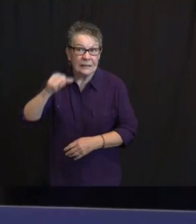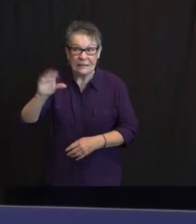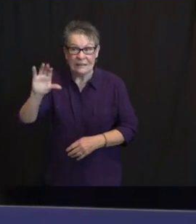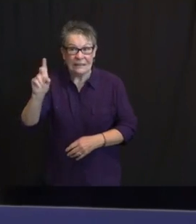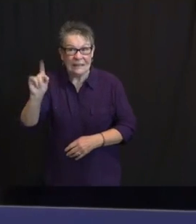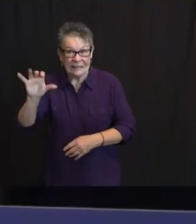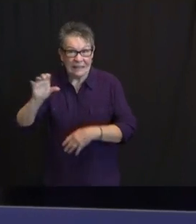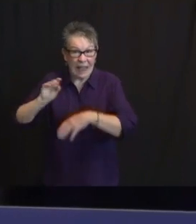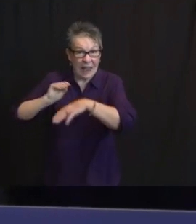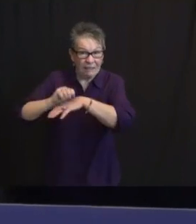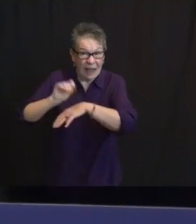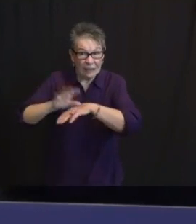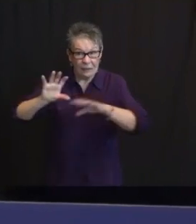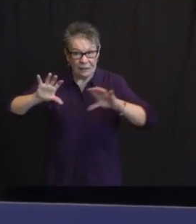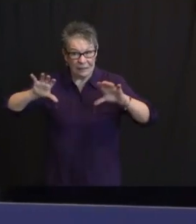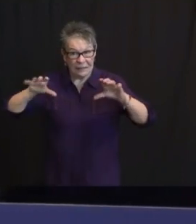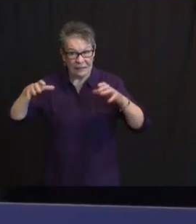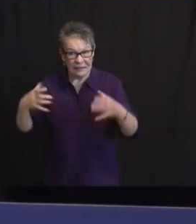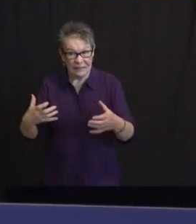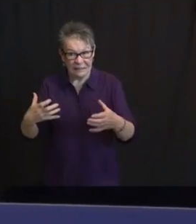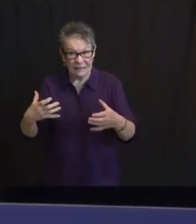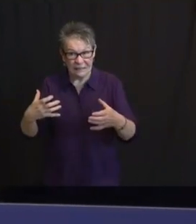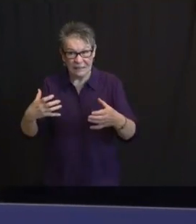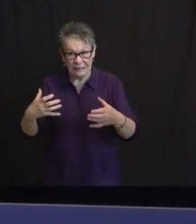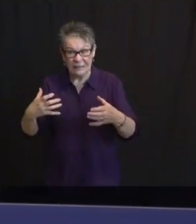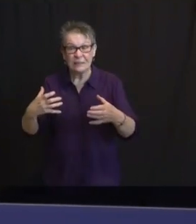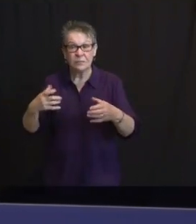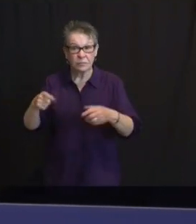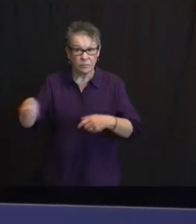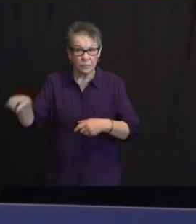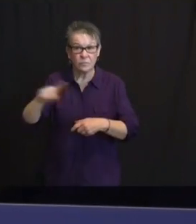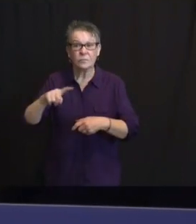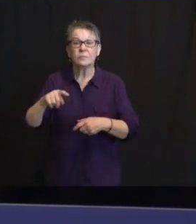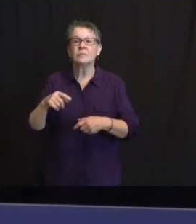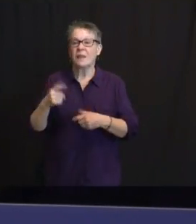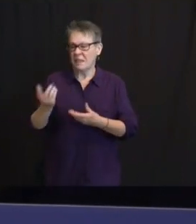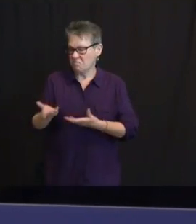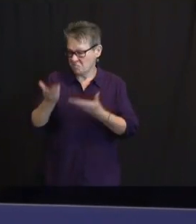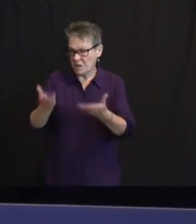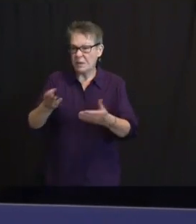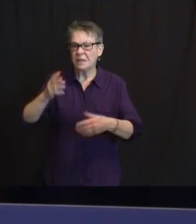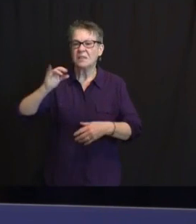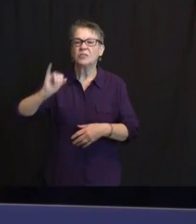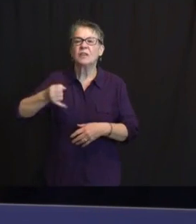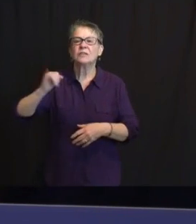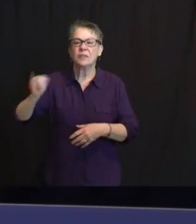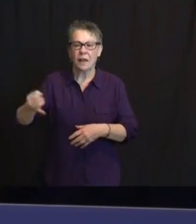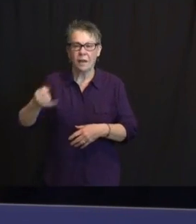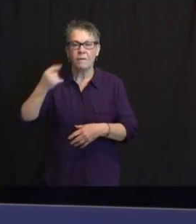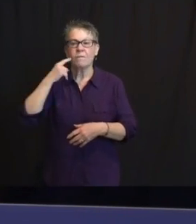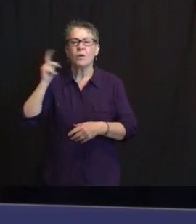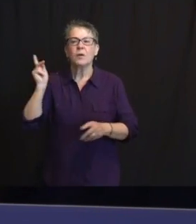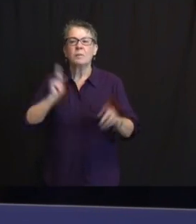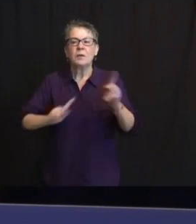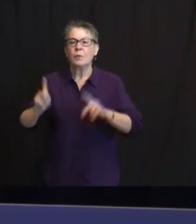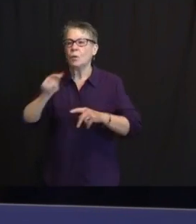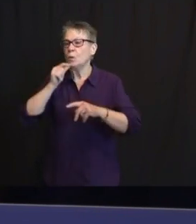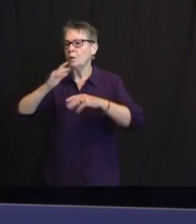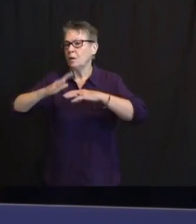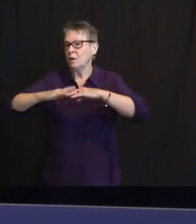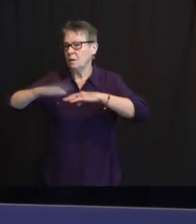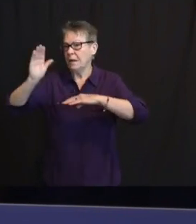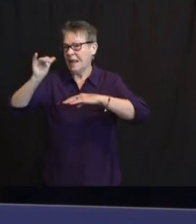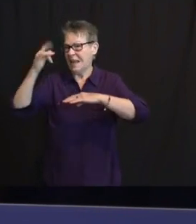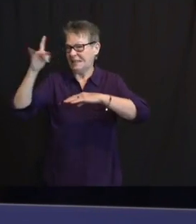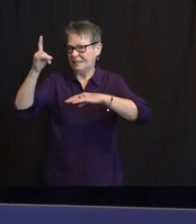PRACTICES, ACIP, VOTED TO RECOMMEND THE JOHNSON AND JOHNSON VACCINE FOR INDIVIDUALS 18 YEARS OF AGE AND OLDER.